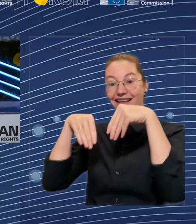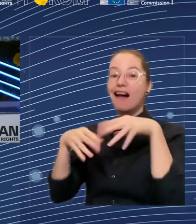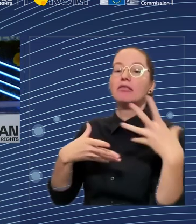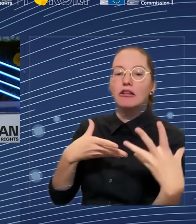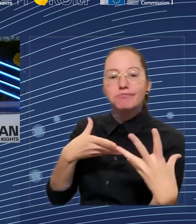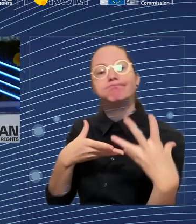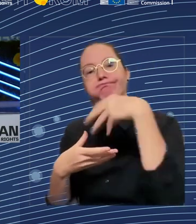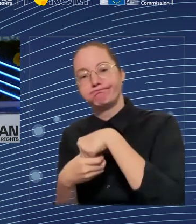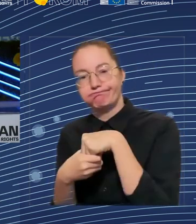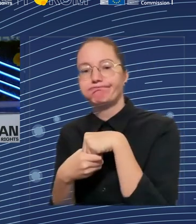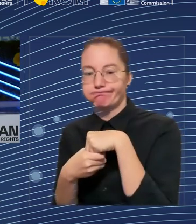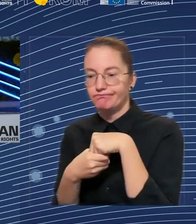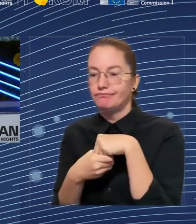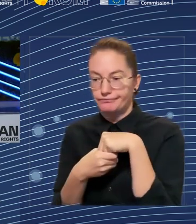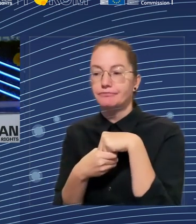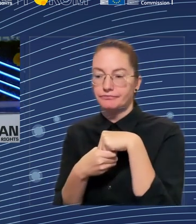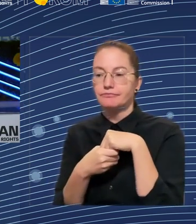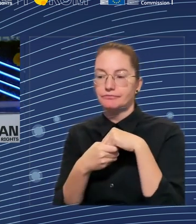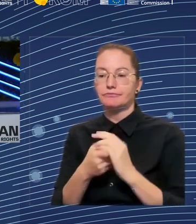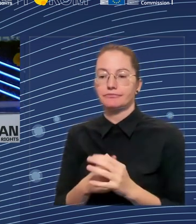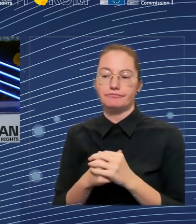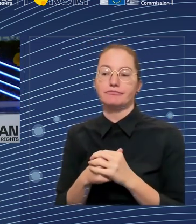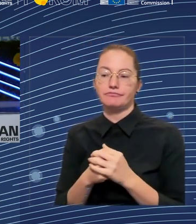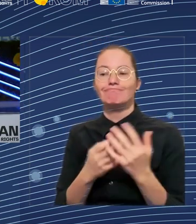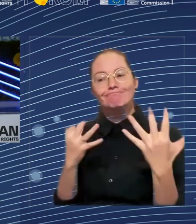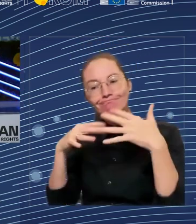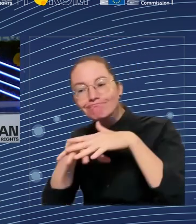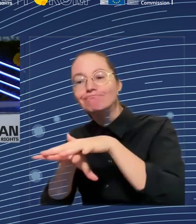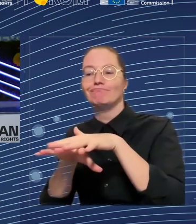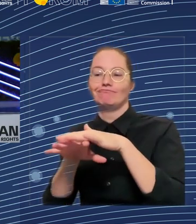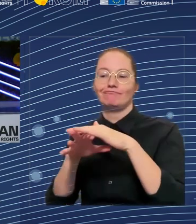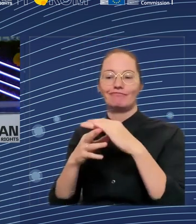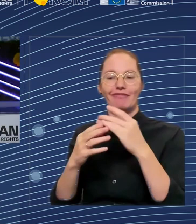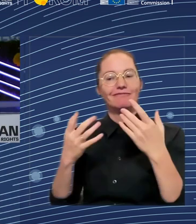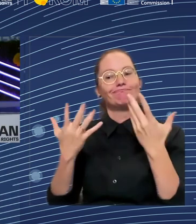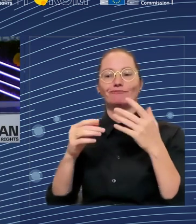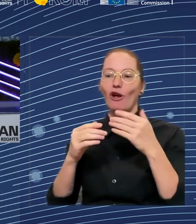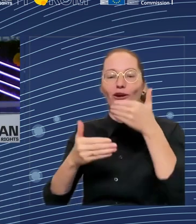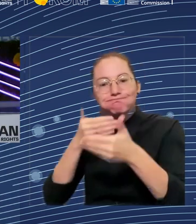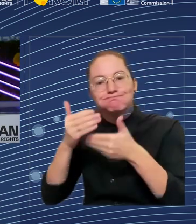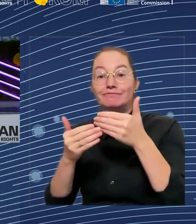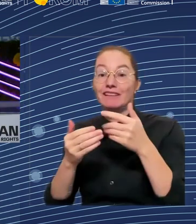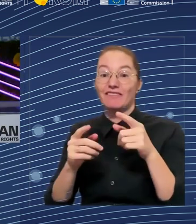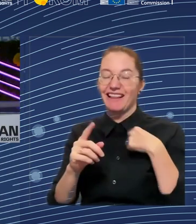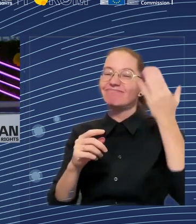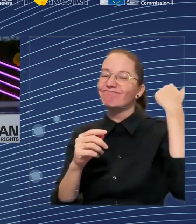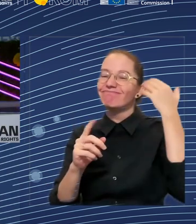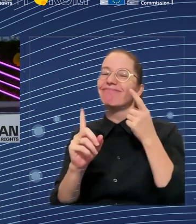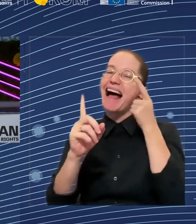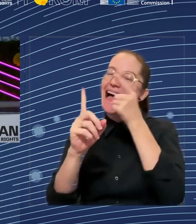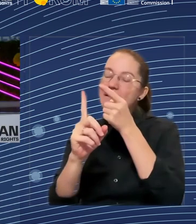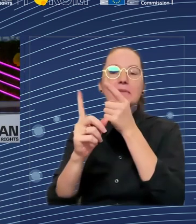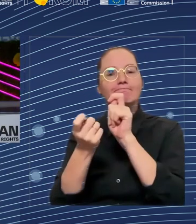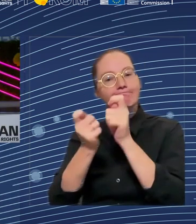chances are much higher than you are. So there are issues like job assistance, job search assistance,